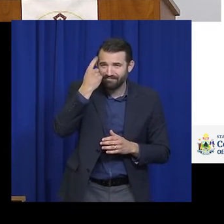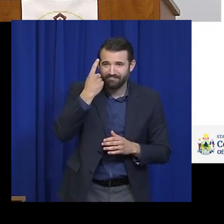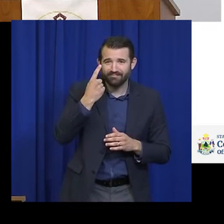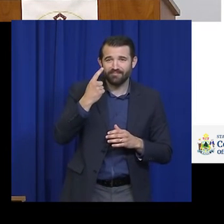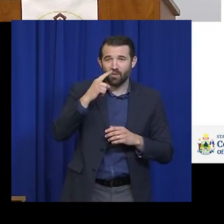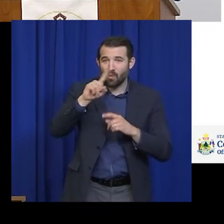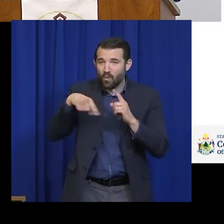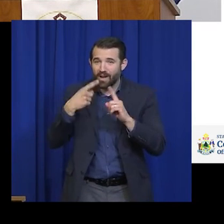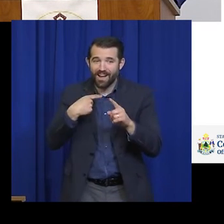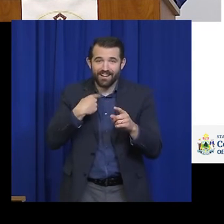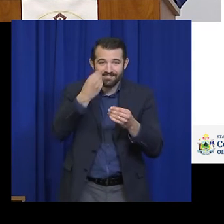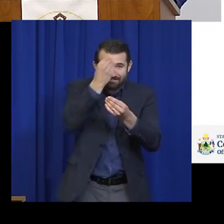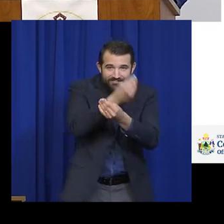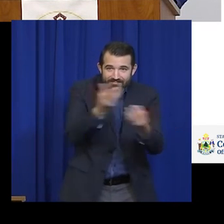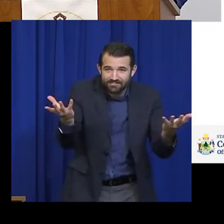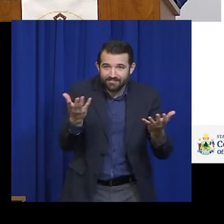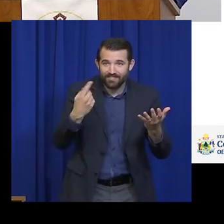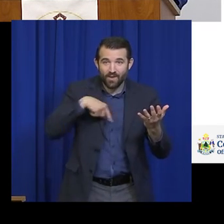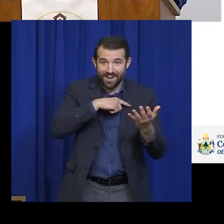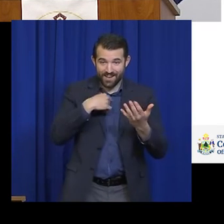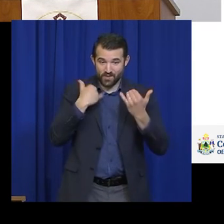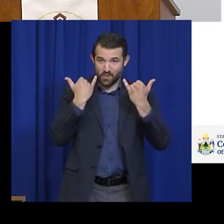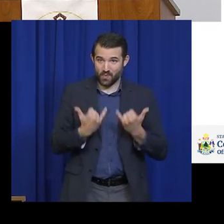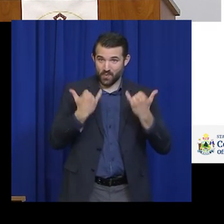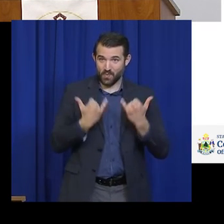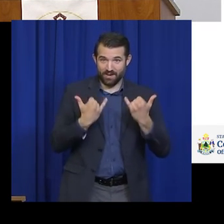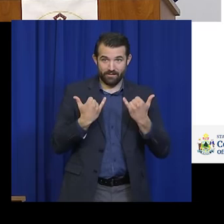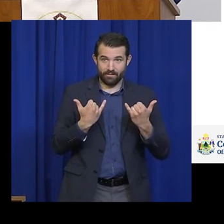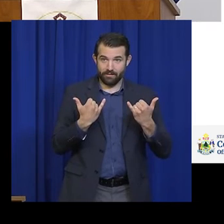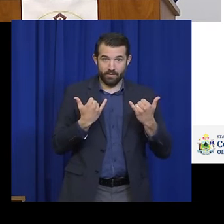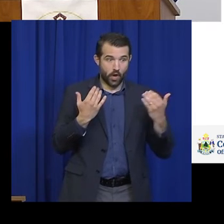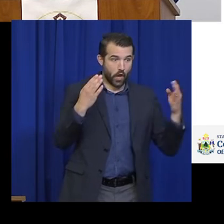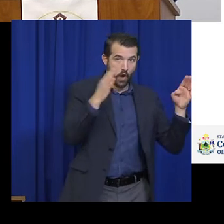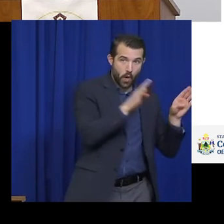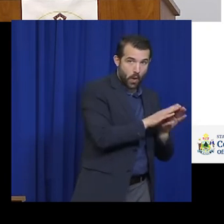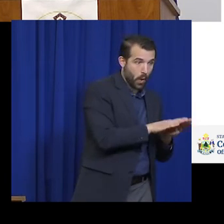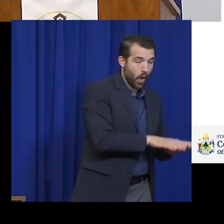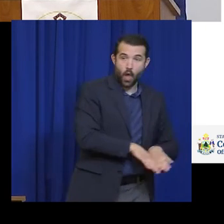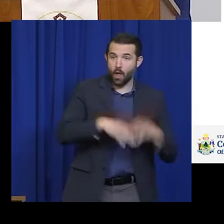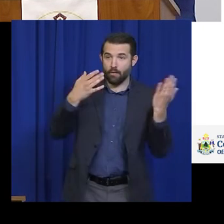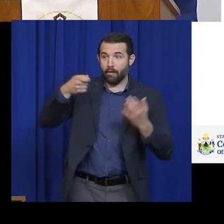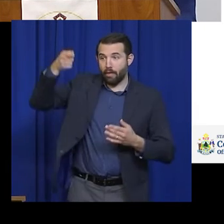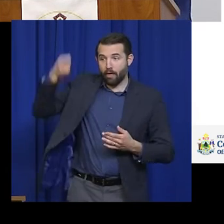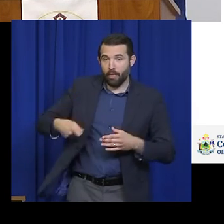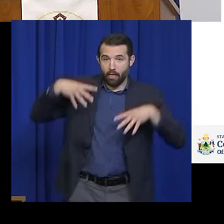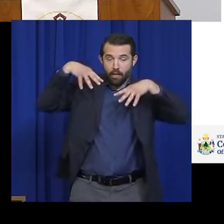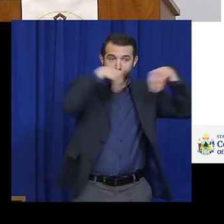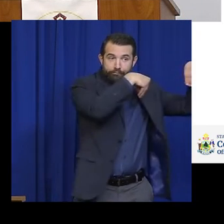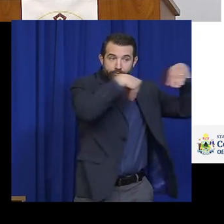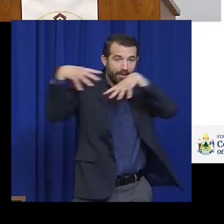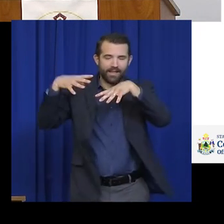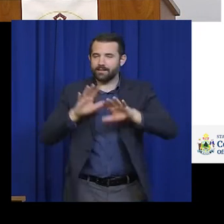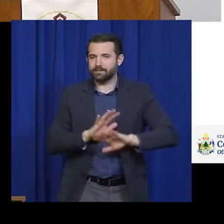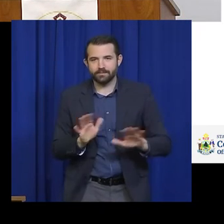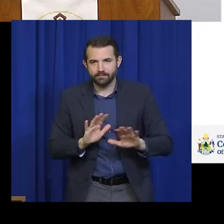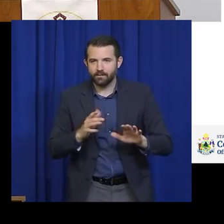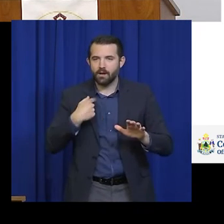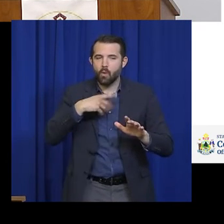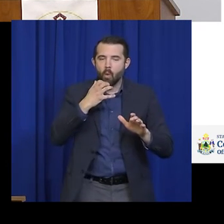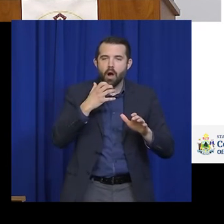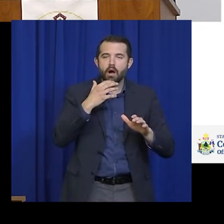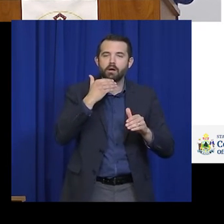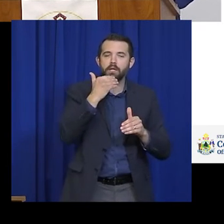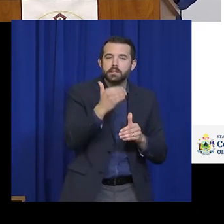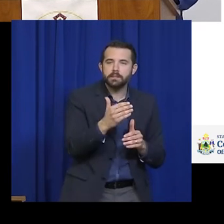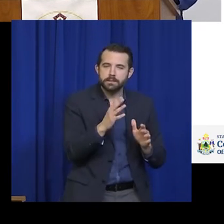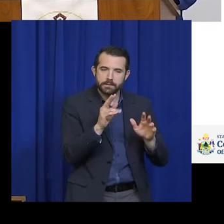we're not flipping a switch today from closed to open. We are adjusting the dials, easing some restrictions while